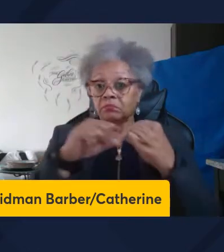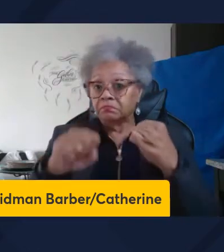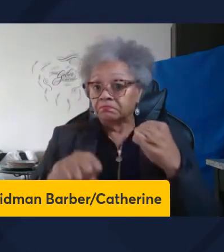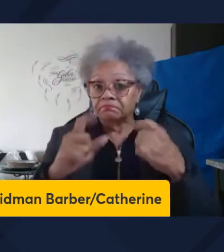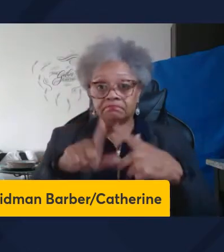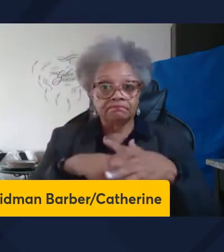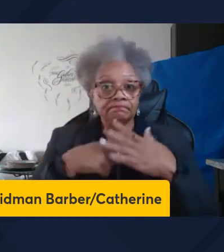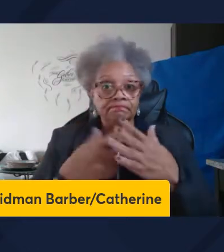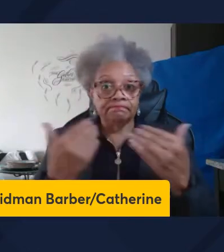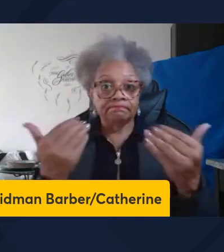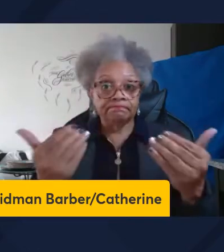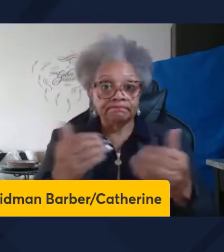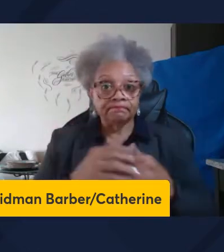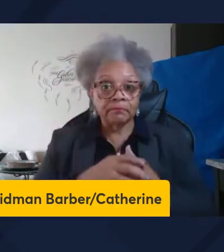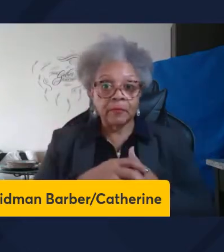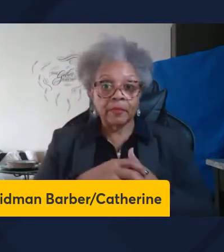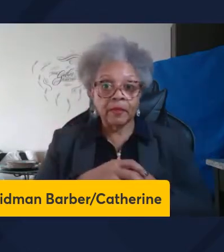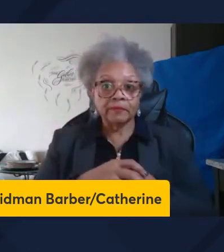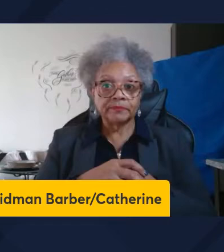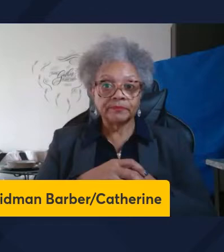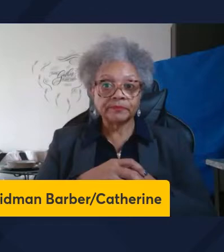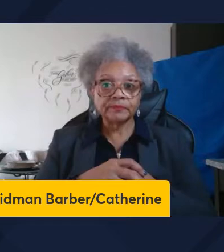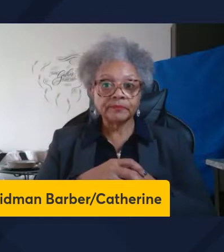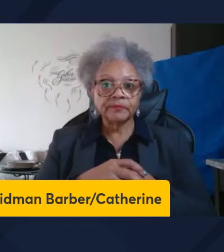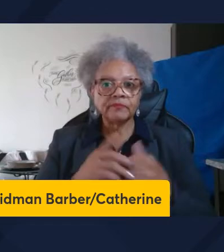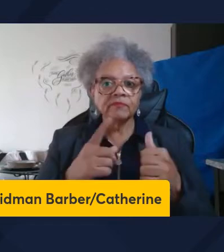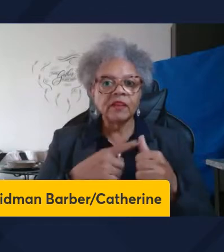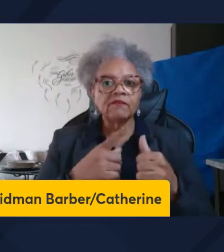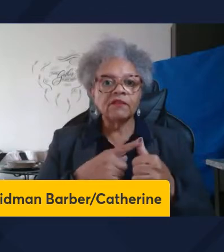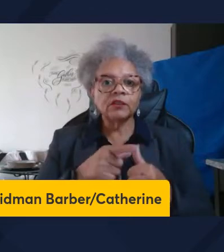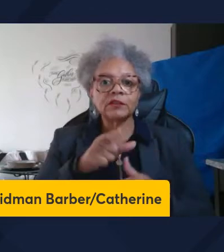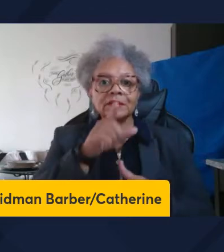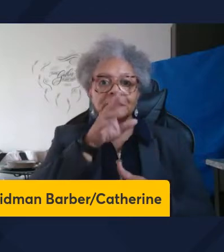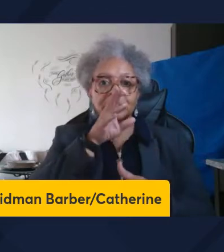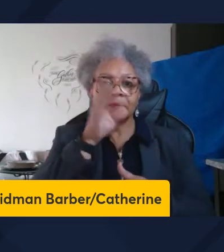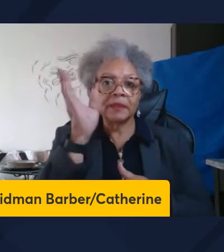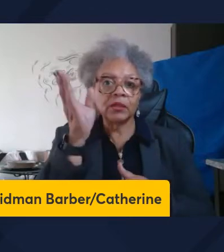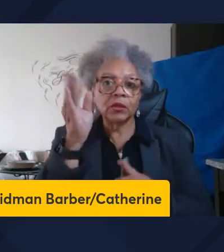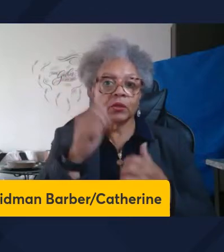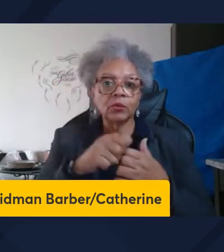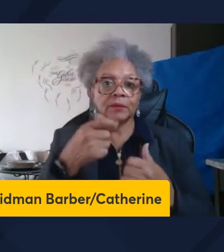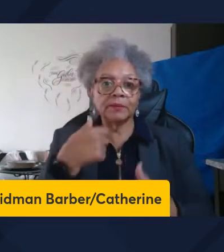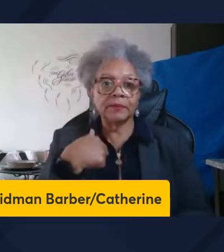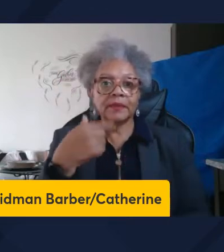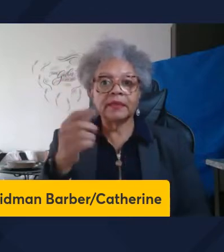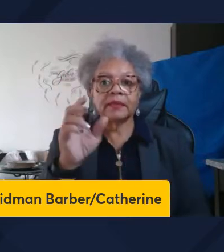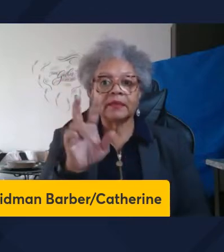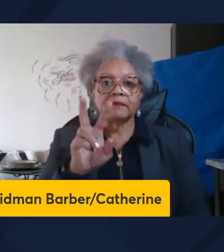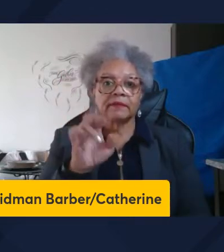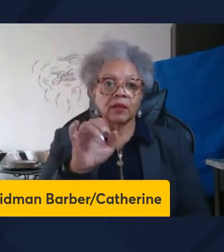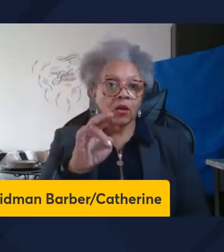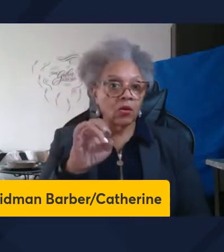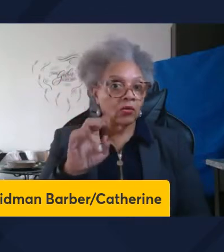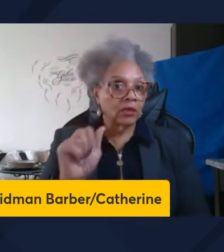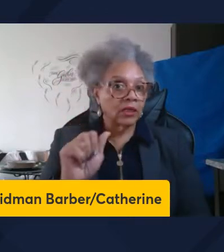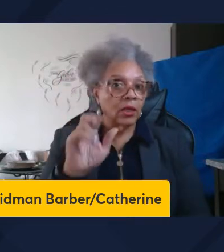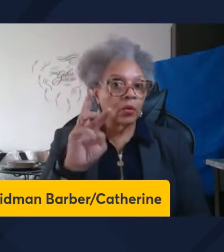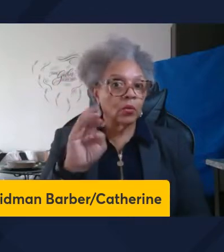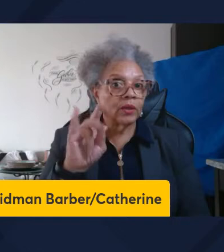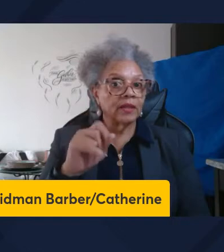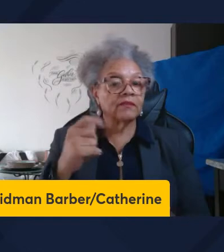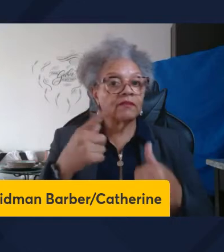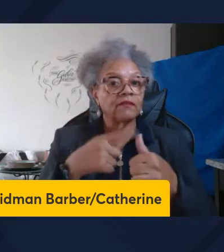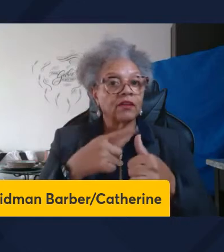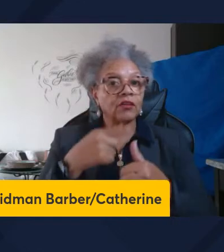on it. So, the first speaker will be Diona Williams, originally from Bridgeport,